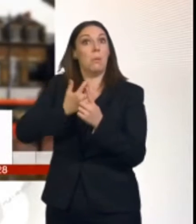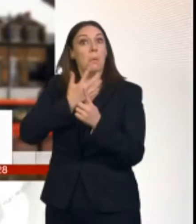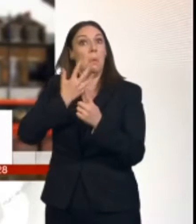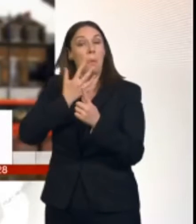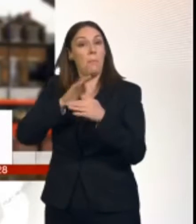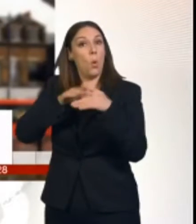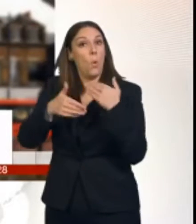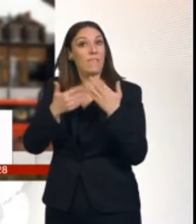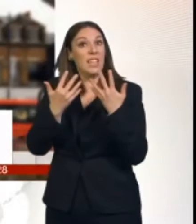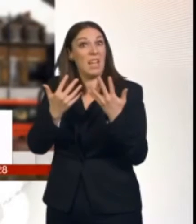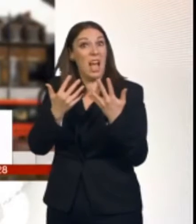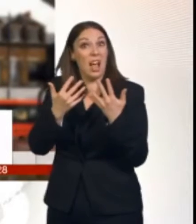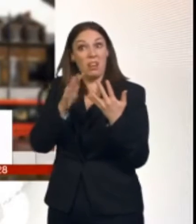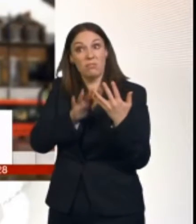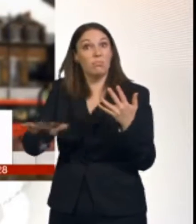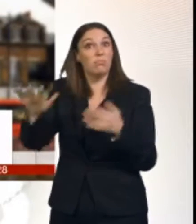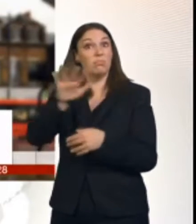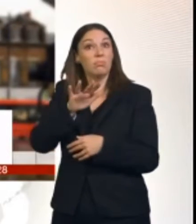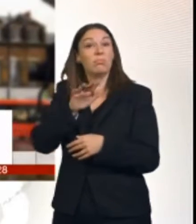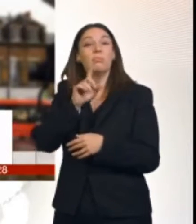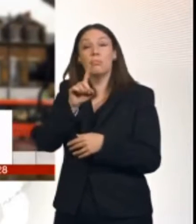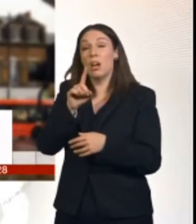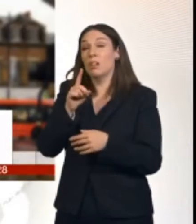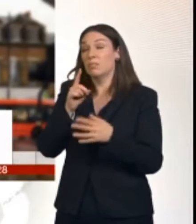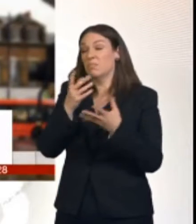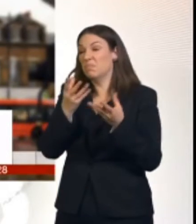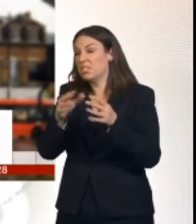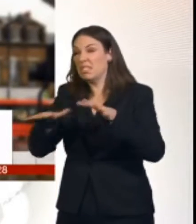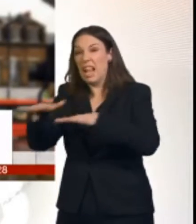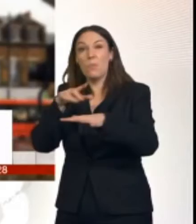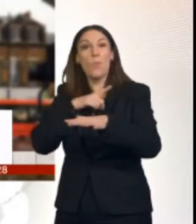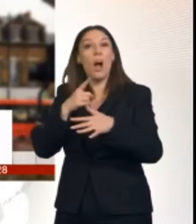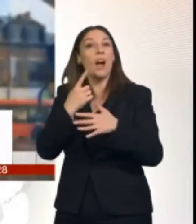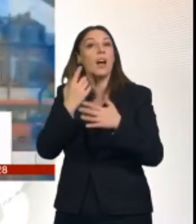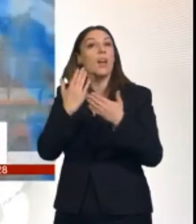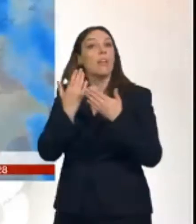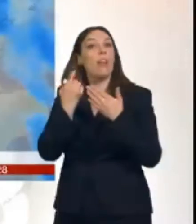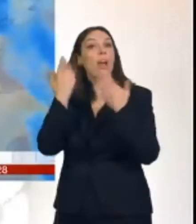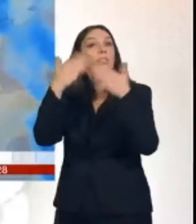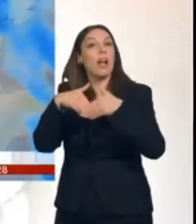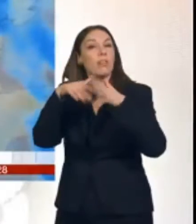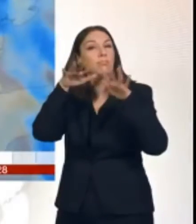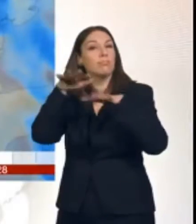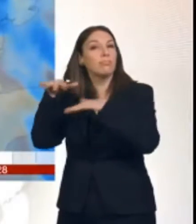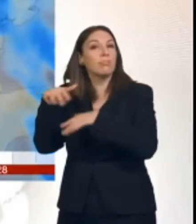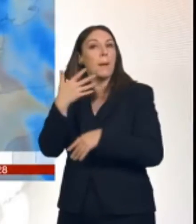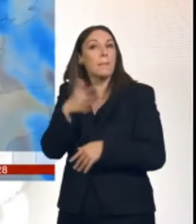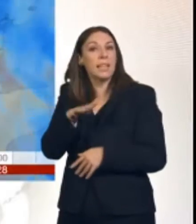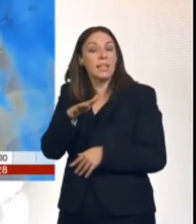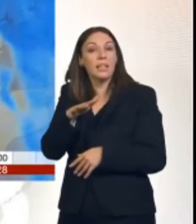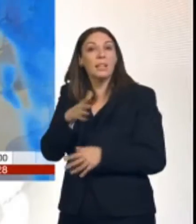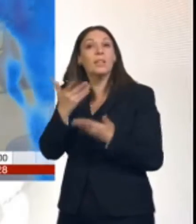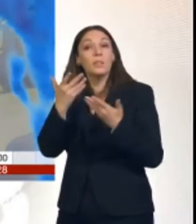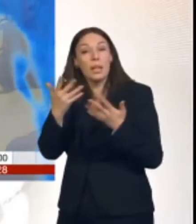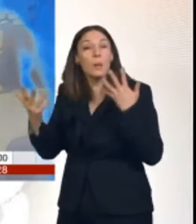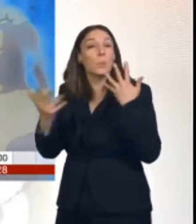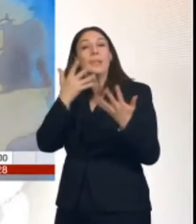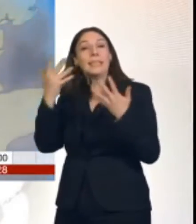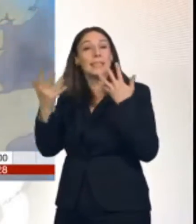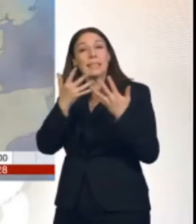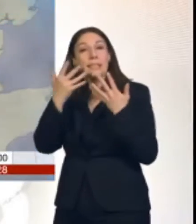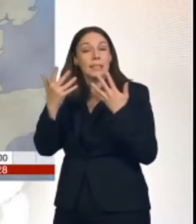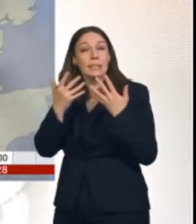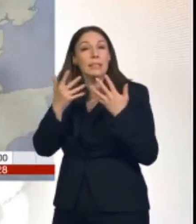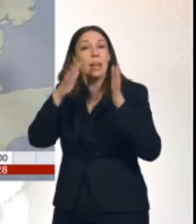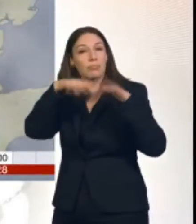rather damp. We've had outbreaks of rain overnight. Still more to come today. It's windy but the temperature stays mild. Now these outbreaks of rain